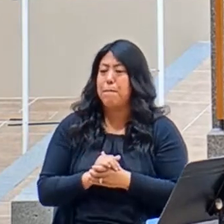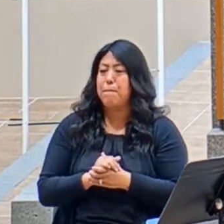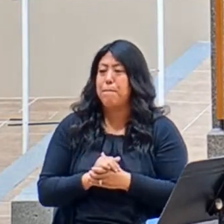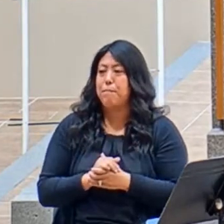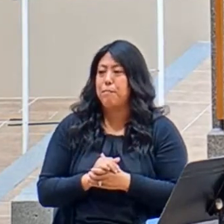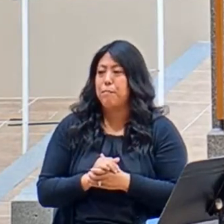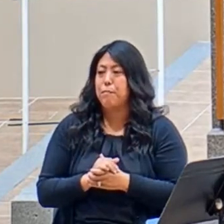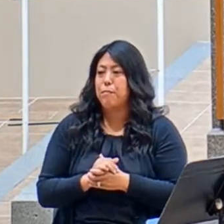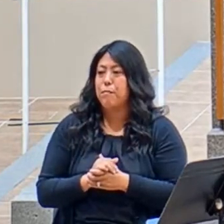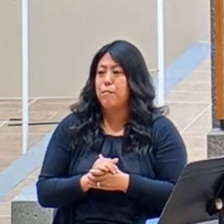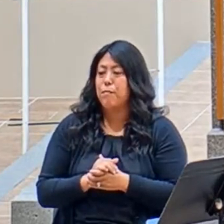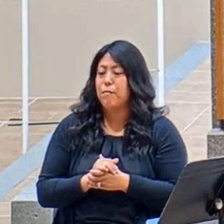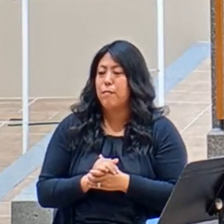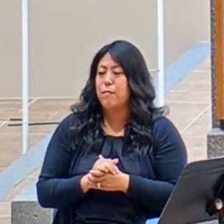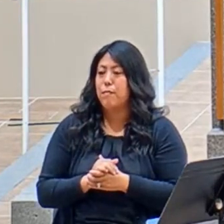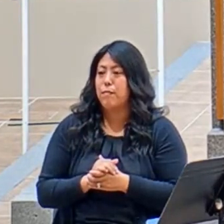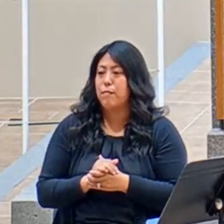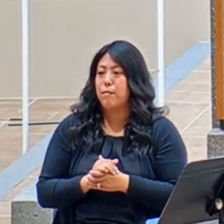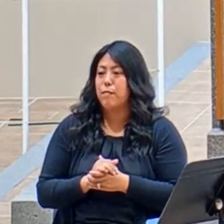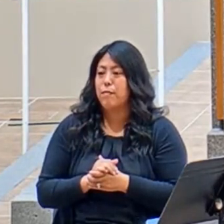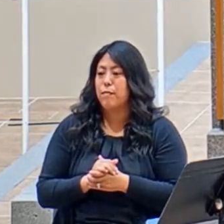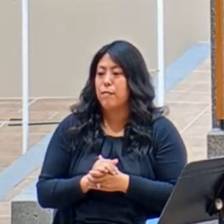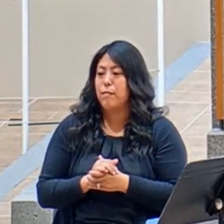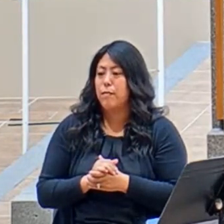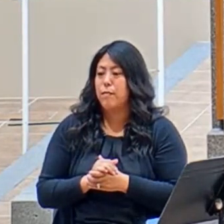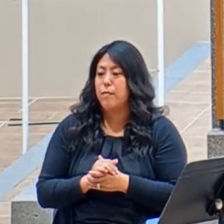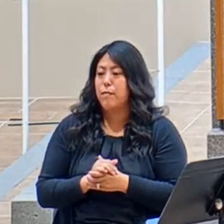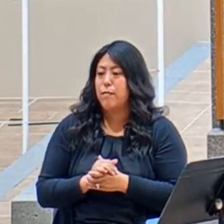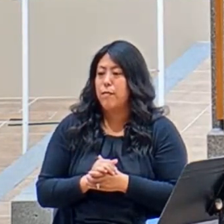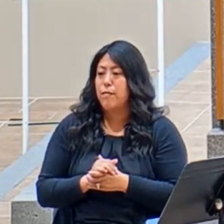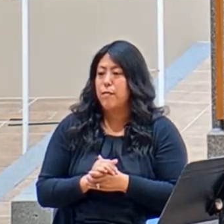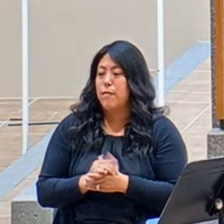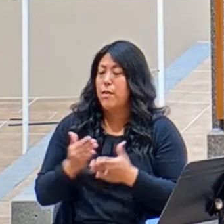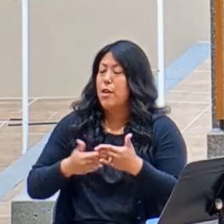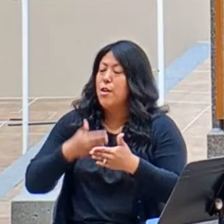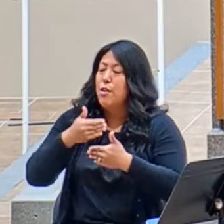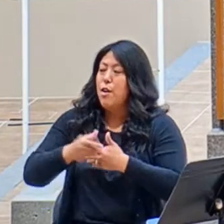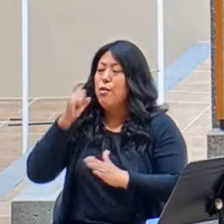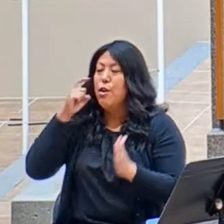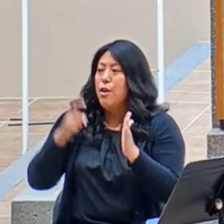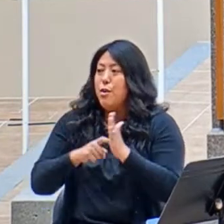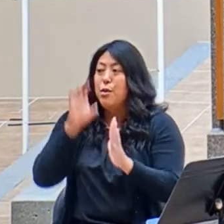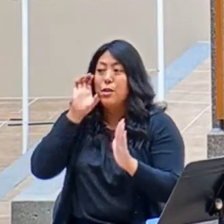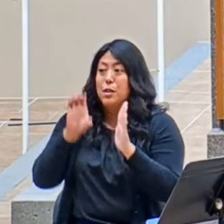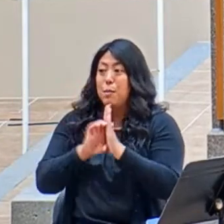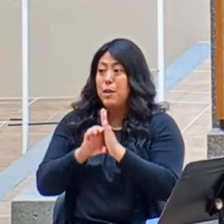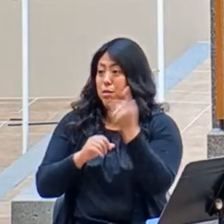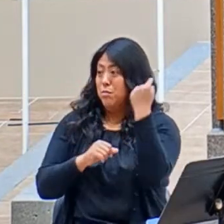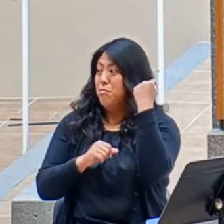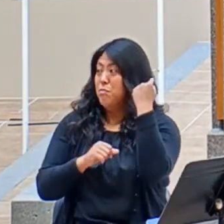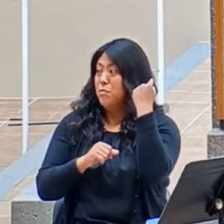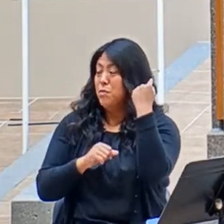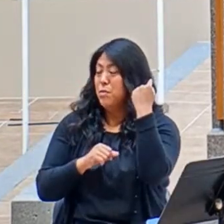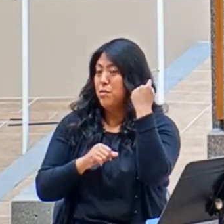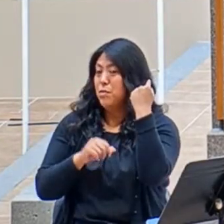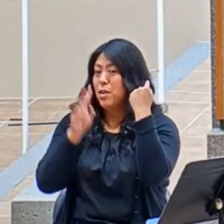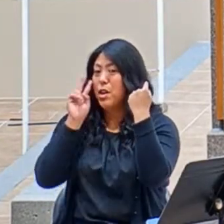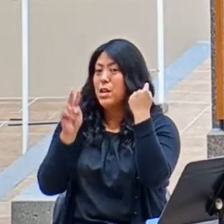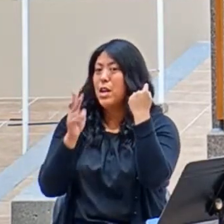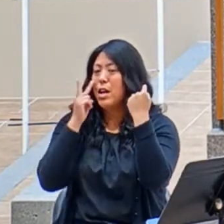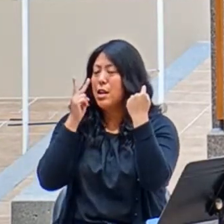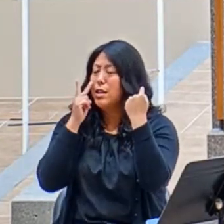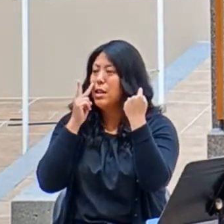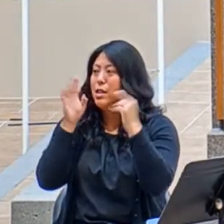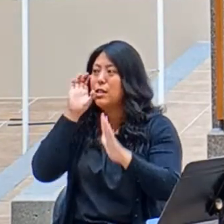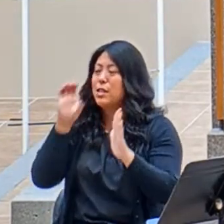And after this guy saw me in my office, I see him now with a grin on his face, with love on his